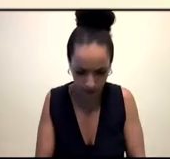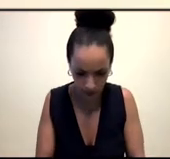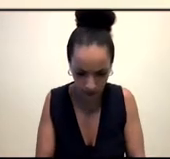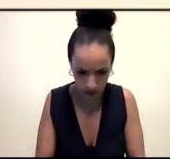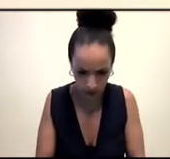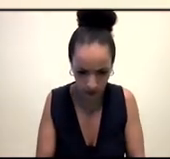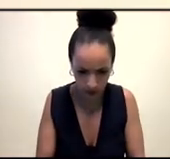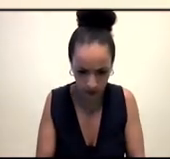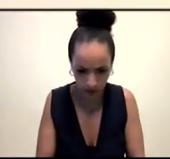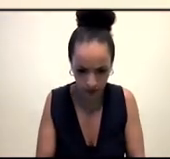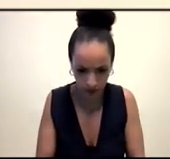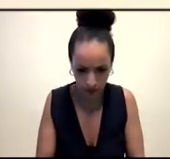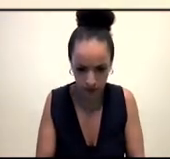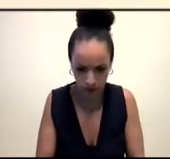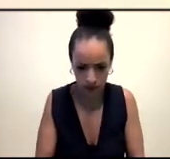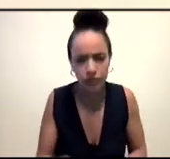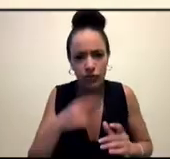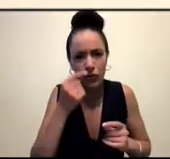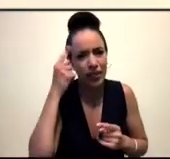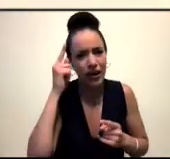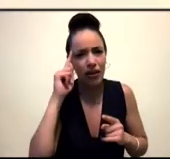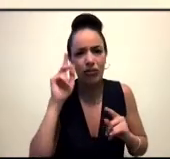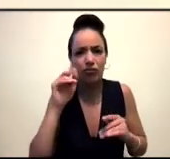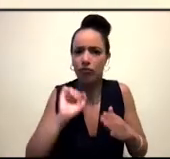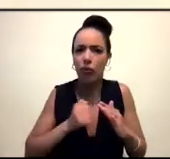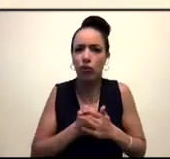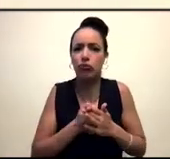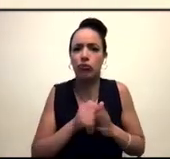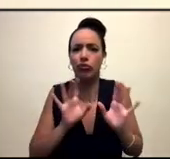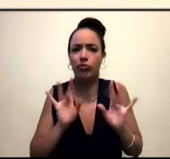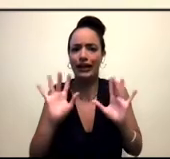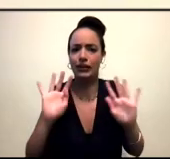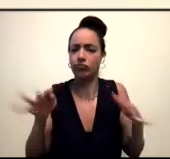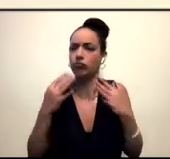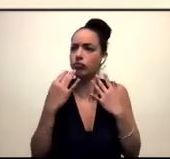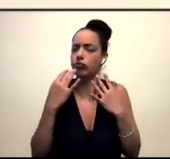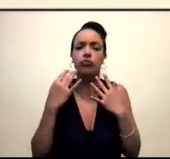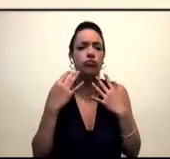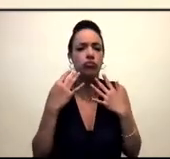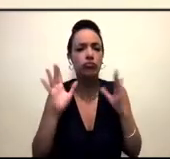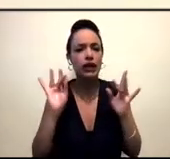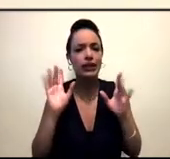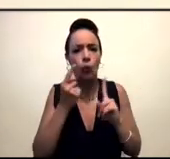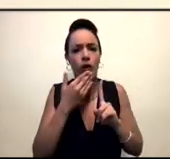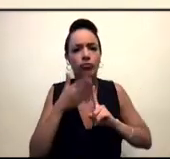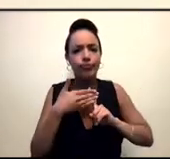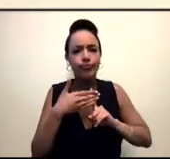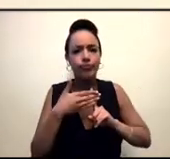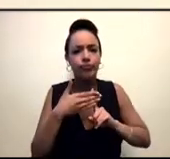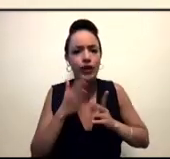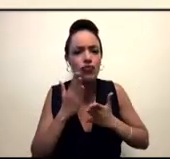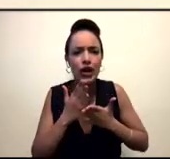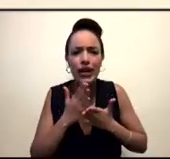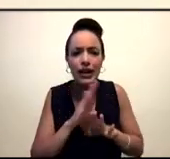fall into the trap of thinking that that's like an end in and of itself, when in reality, we're, it doesn't necessarily solve anything, and